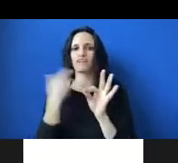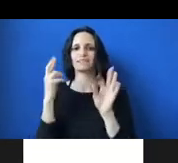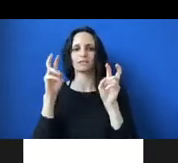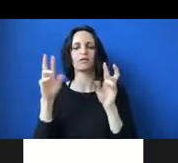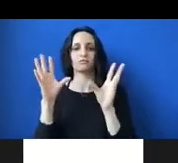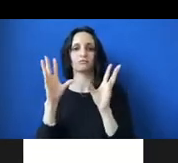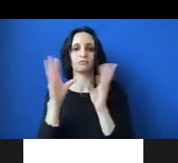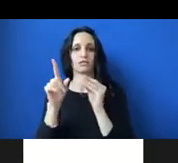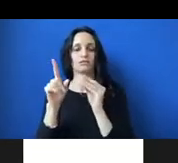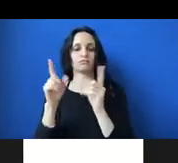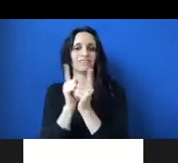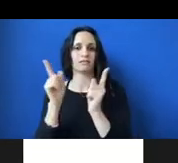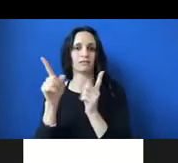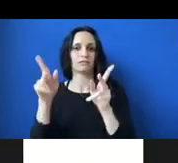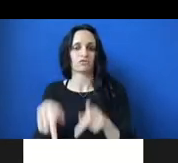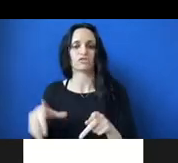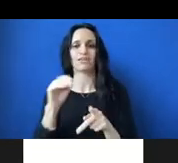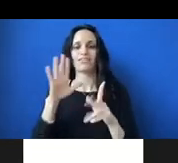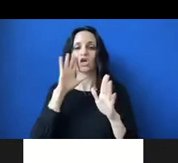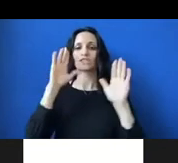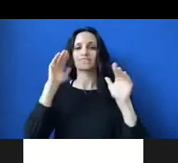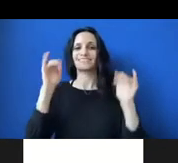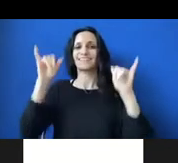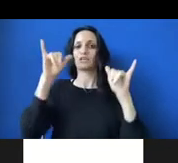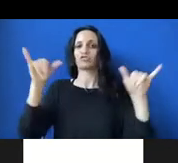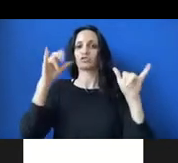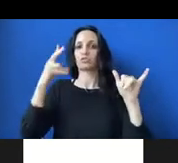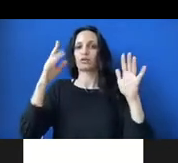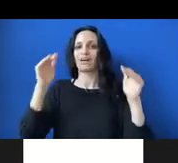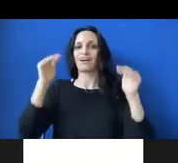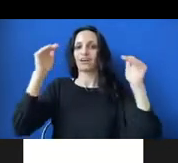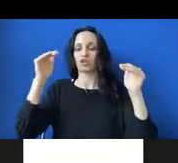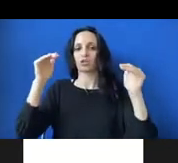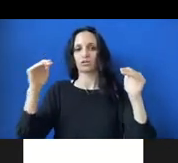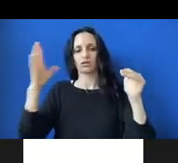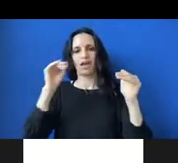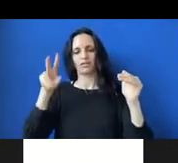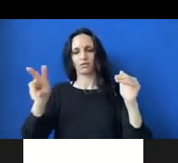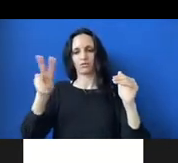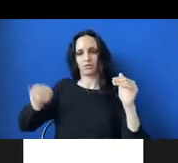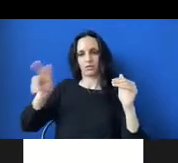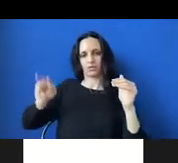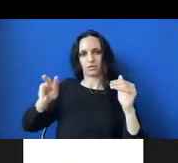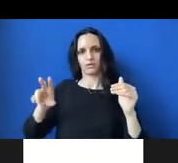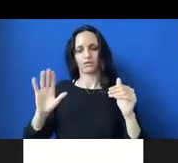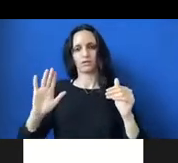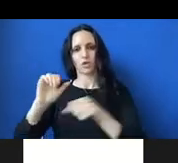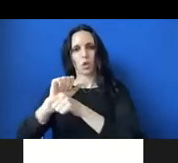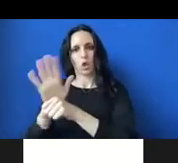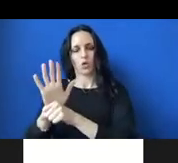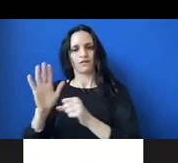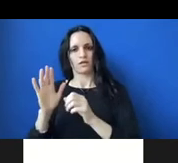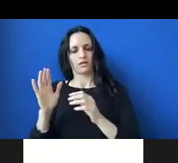and that their standards were higher and their potential partner's level of COVID cautious behavior, um, was a big aspect, um,